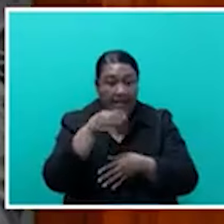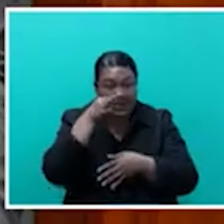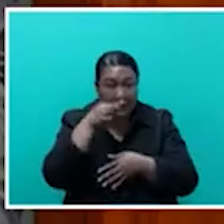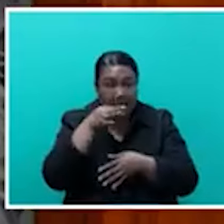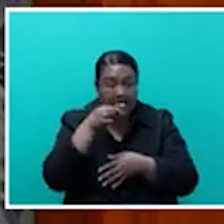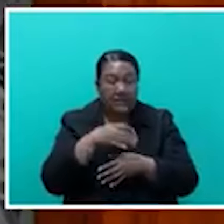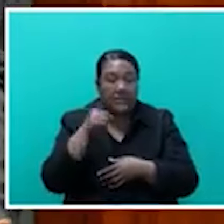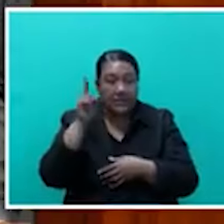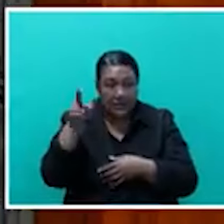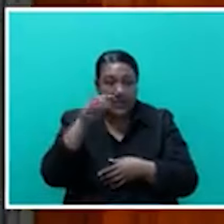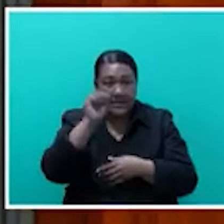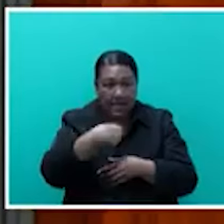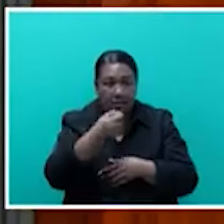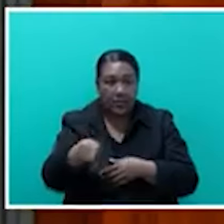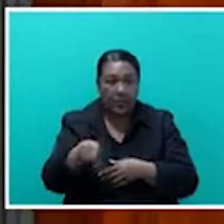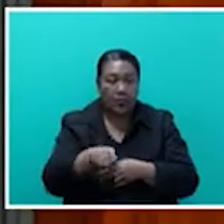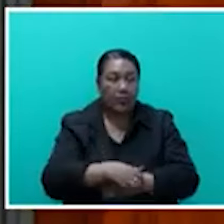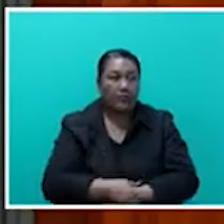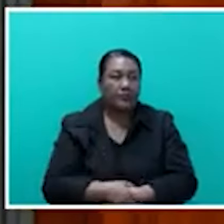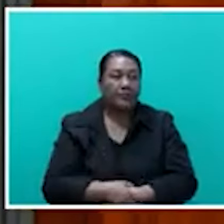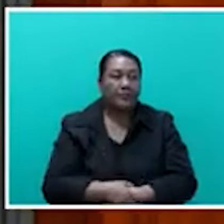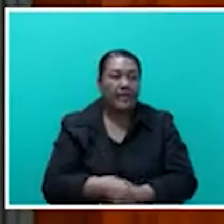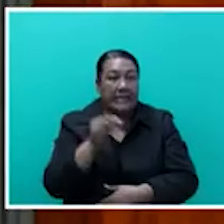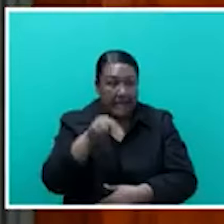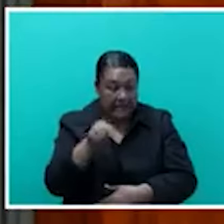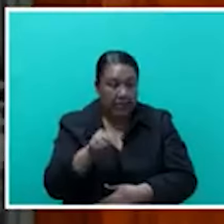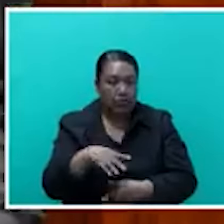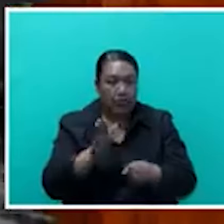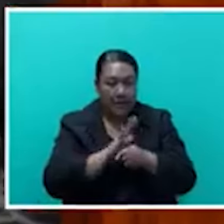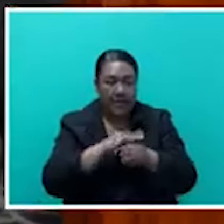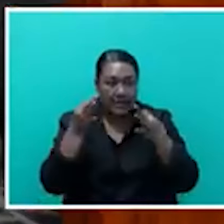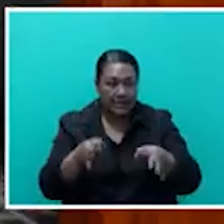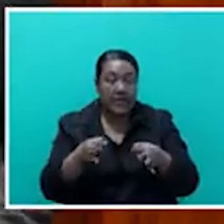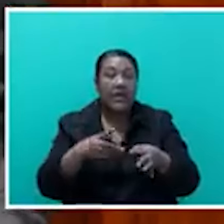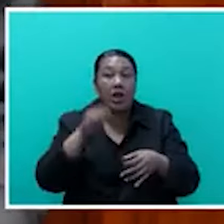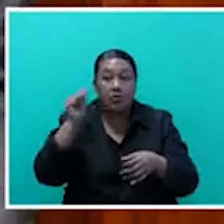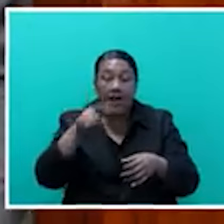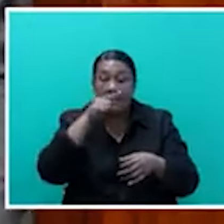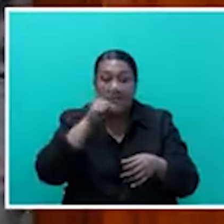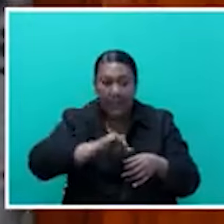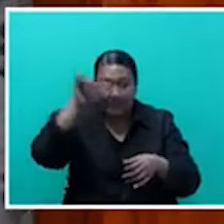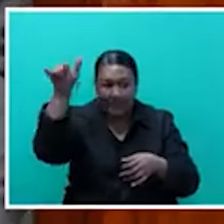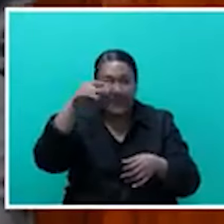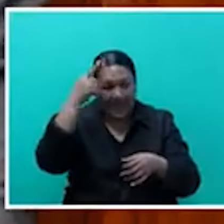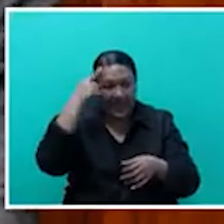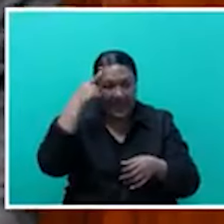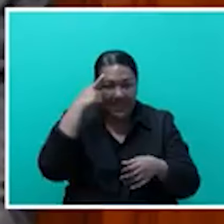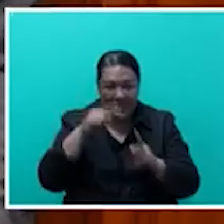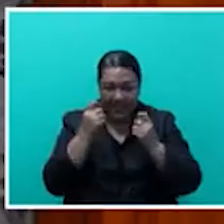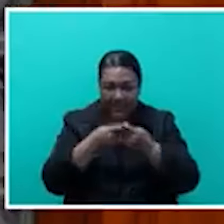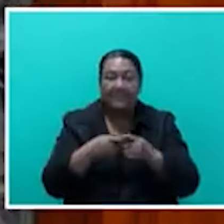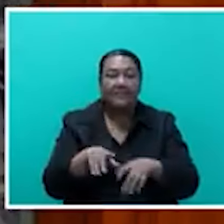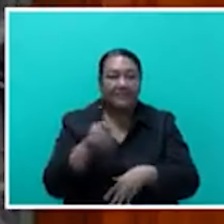thank the Honourable Minister for a well-led mission. I think the right amount of people and the right people actually went across. And most definitely,